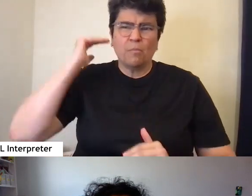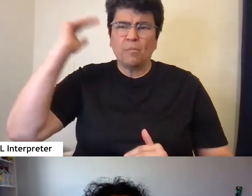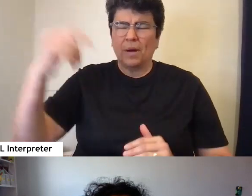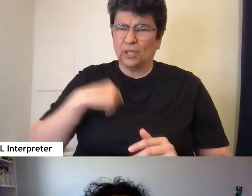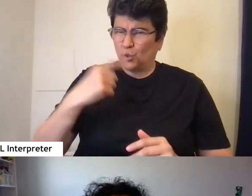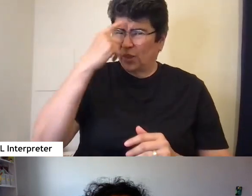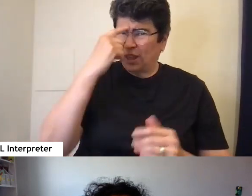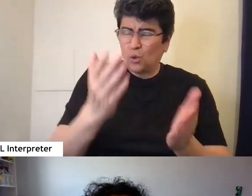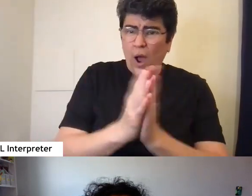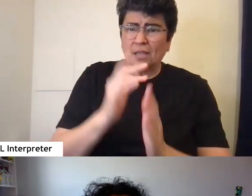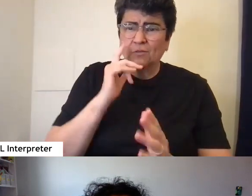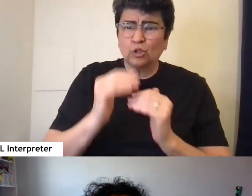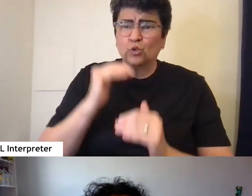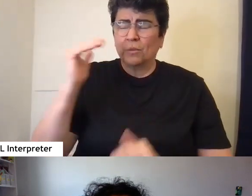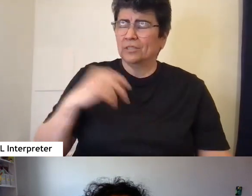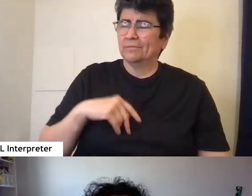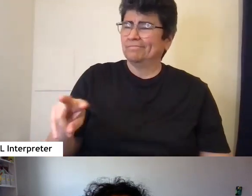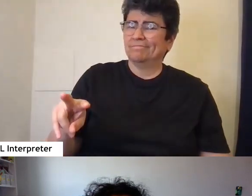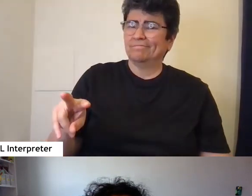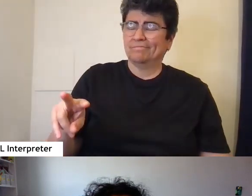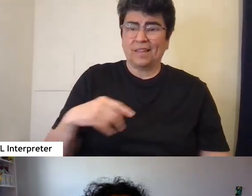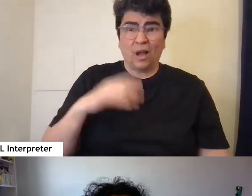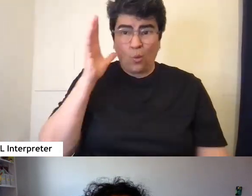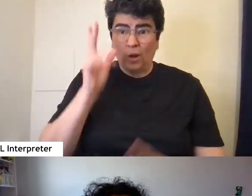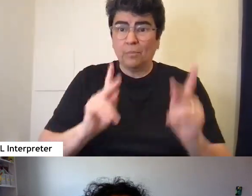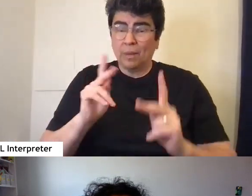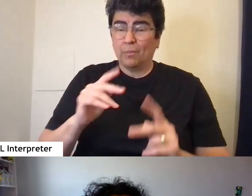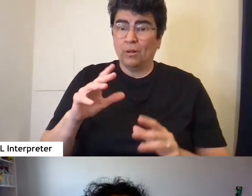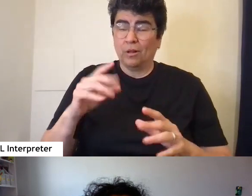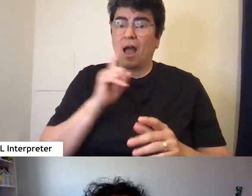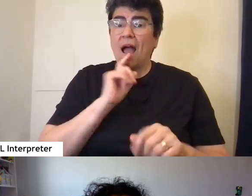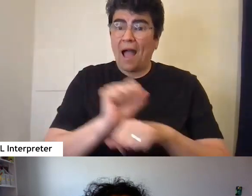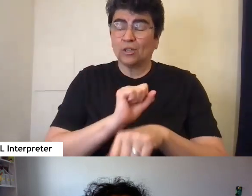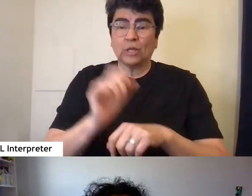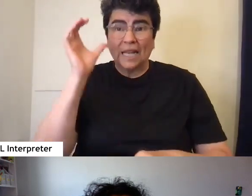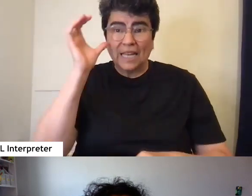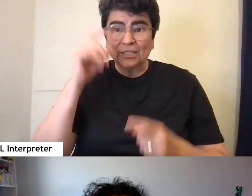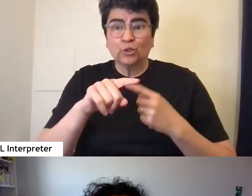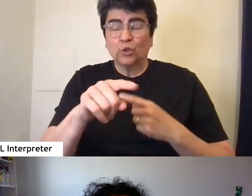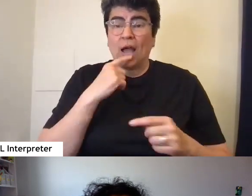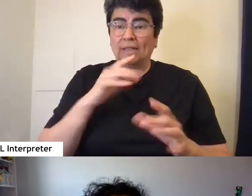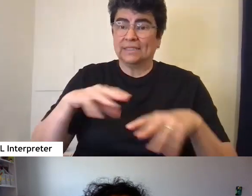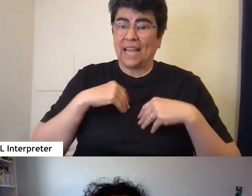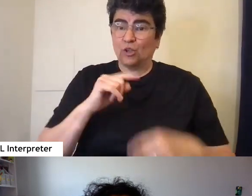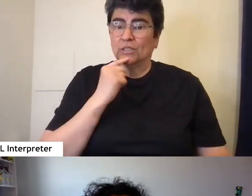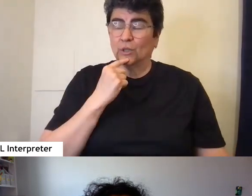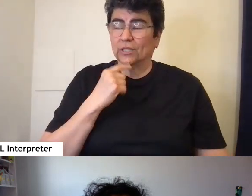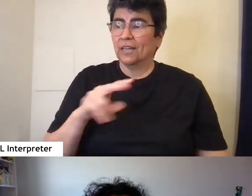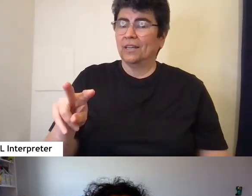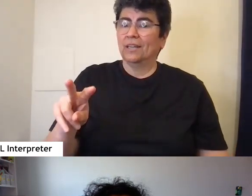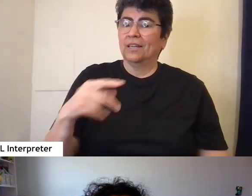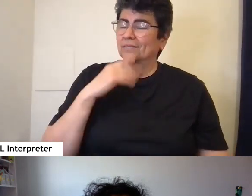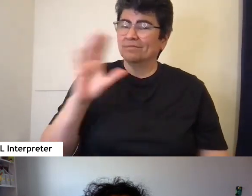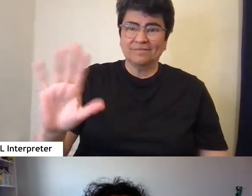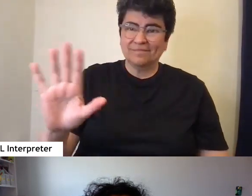that you're asking for too much. And are people going to actually listen to you and take you seriously. And the reality is, if we don't ask